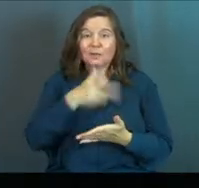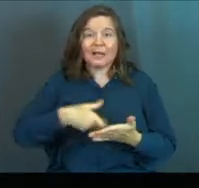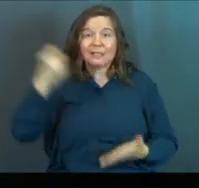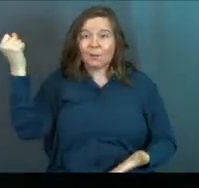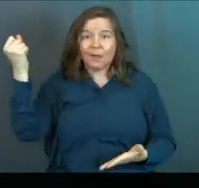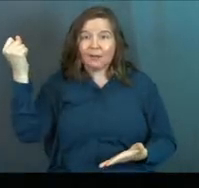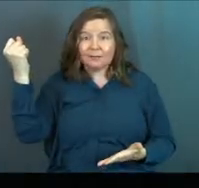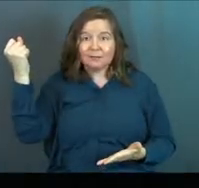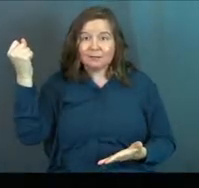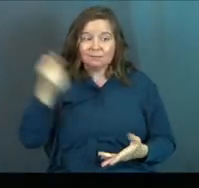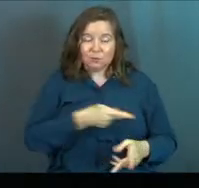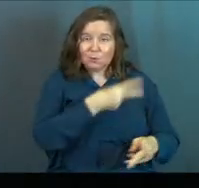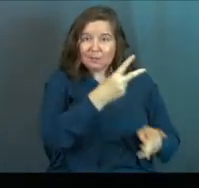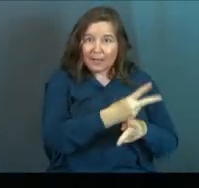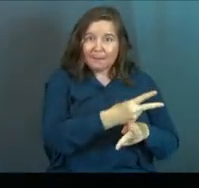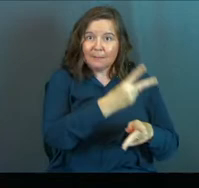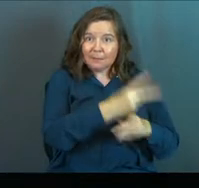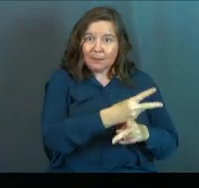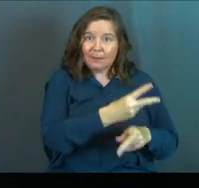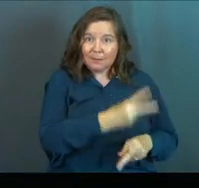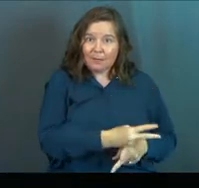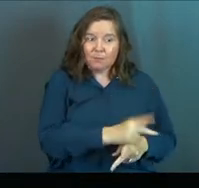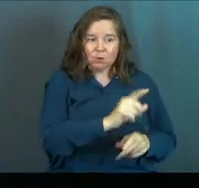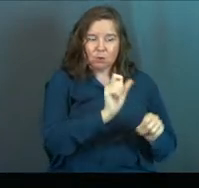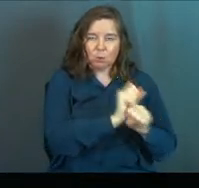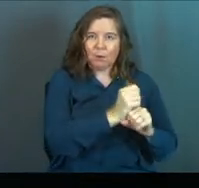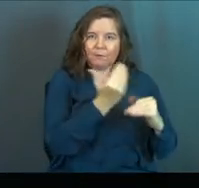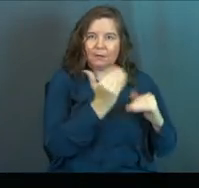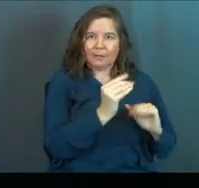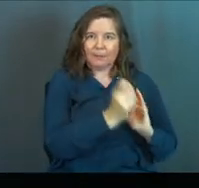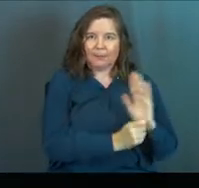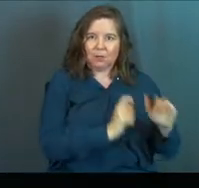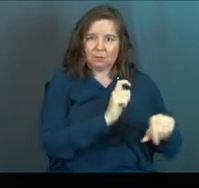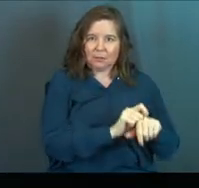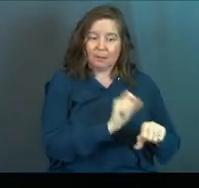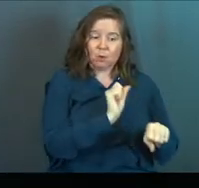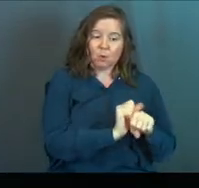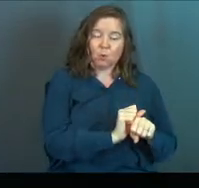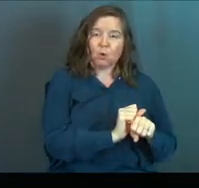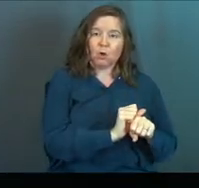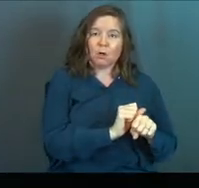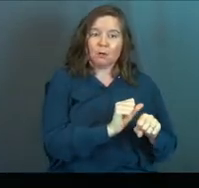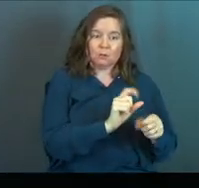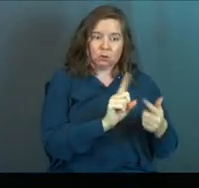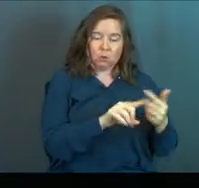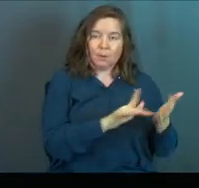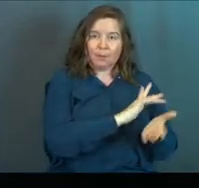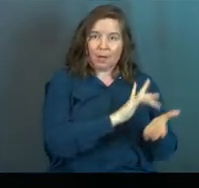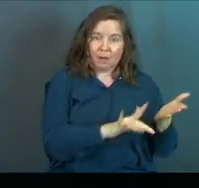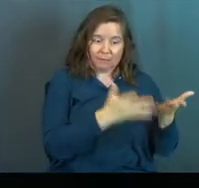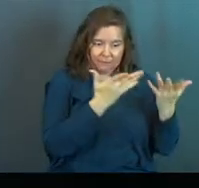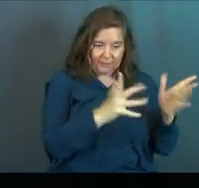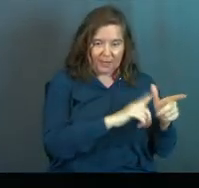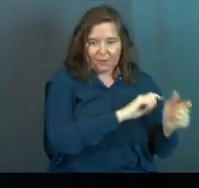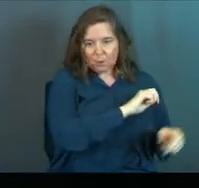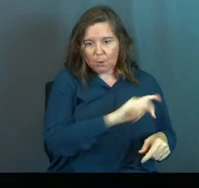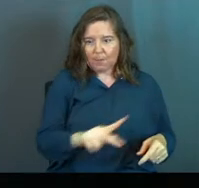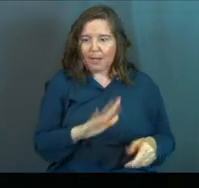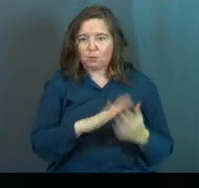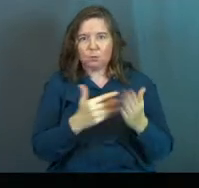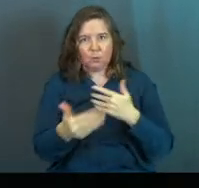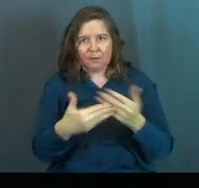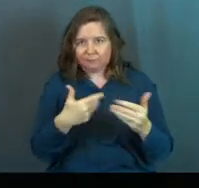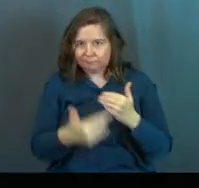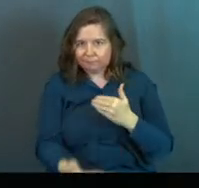taken away. You worked for a limited period of time. You worked off your debt. And then it was done. And then you were set